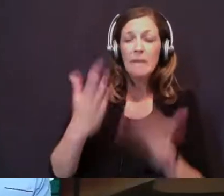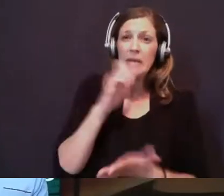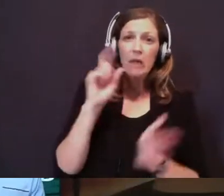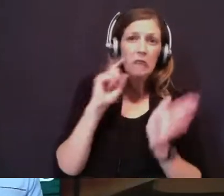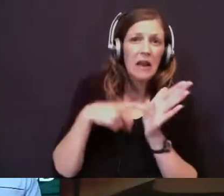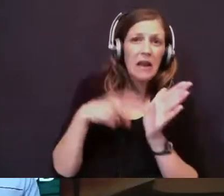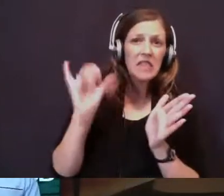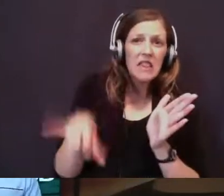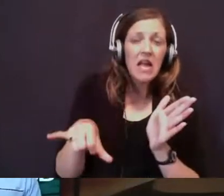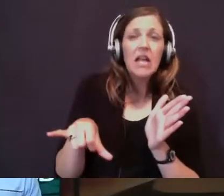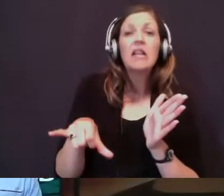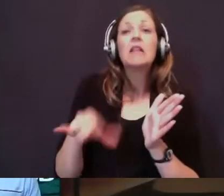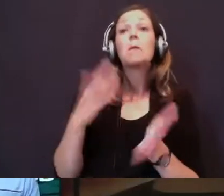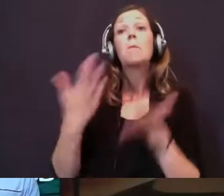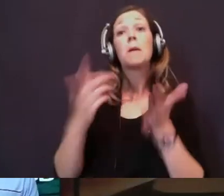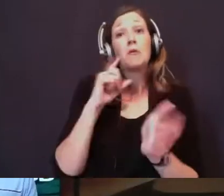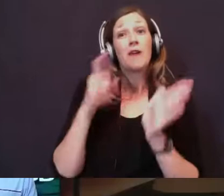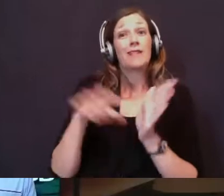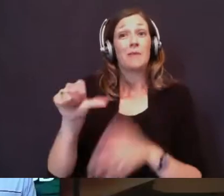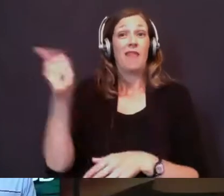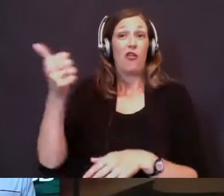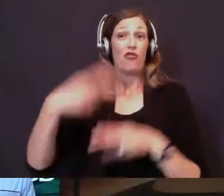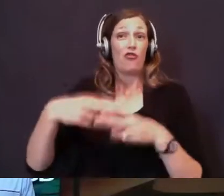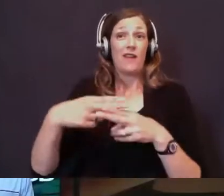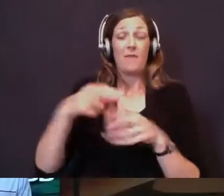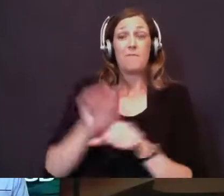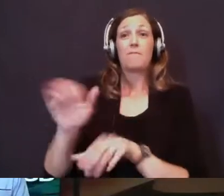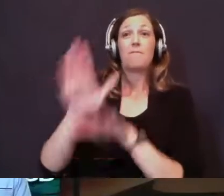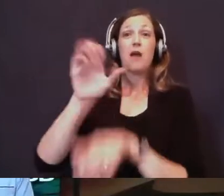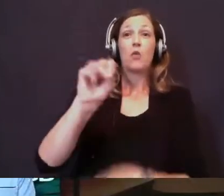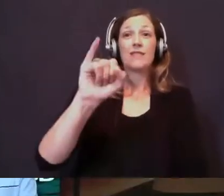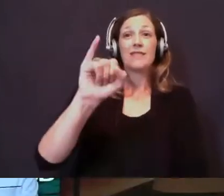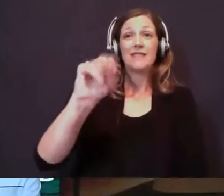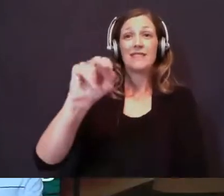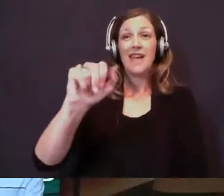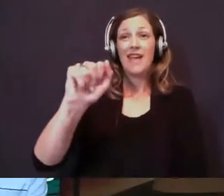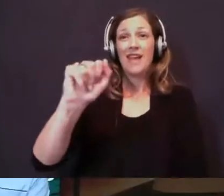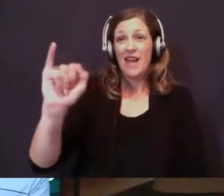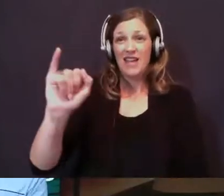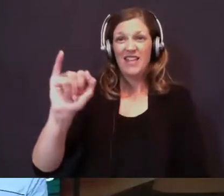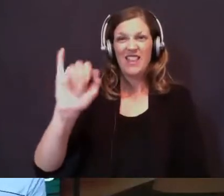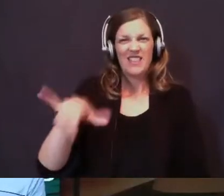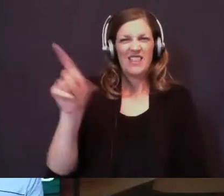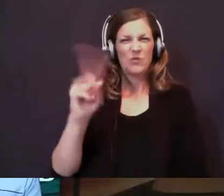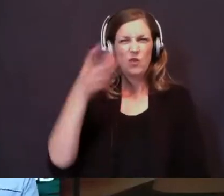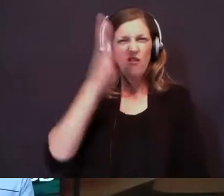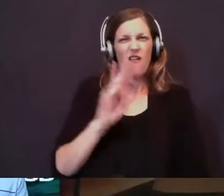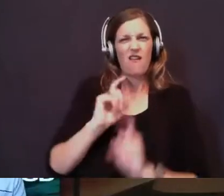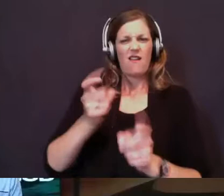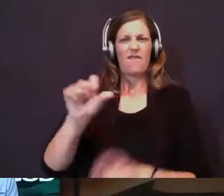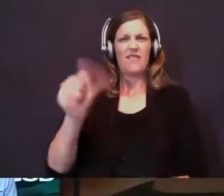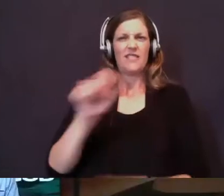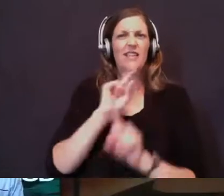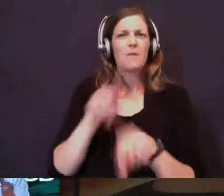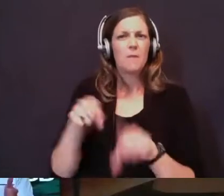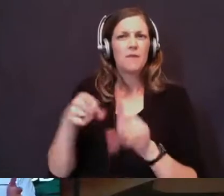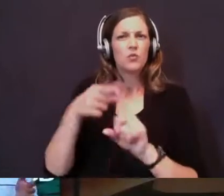You might recognize it by its other name, Mount Sinai. Mount Sinai is where God gave the Ten Commandments to Moses.